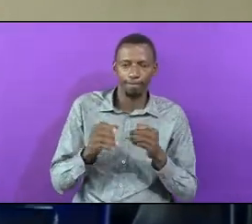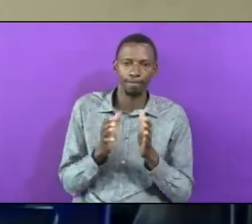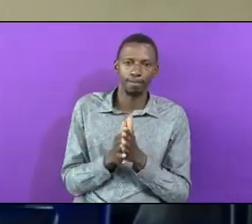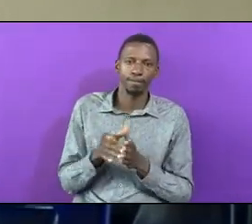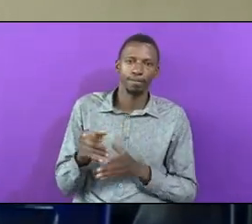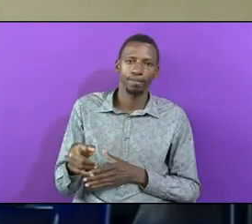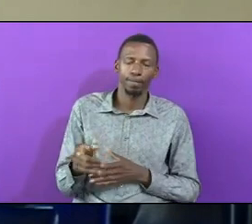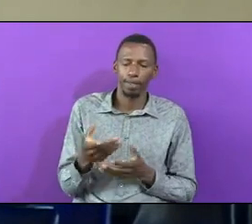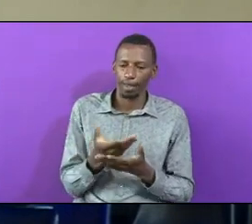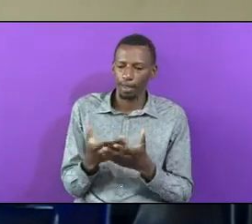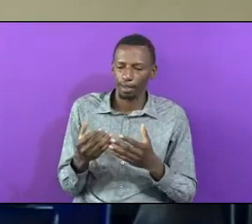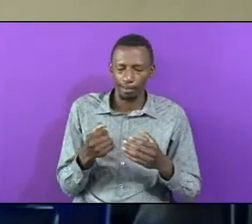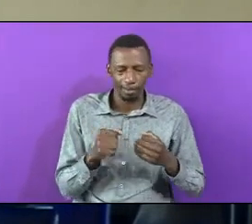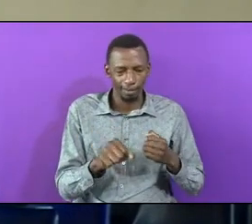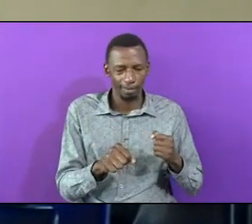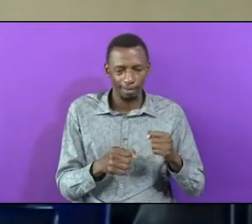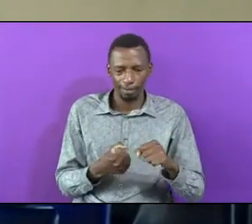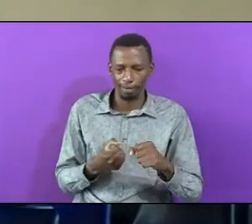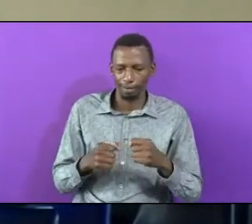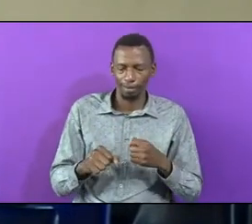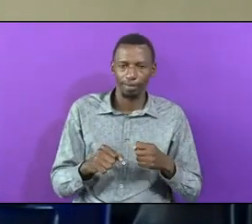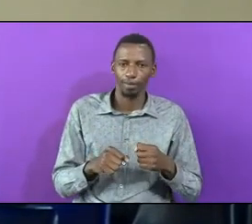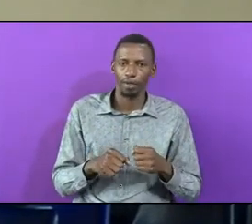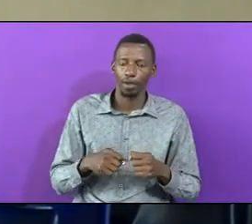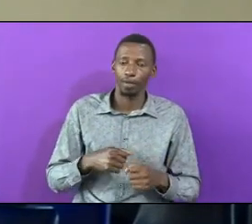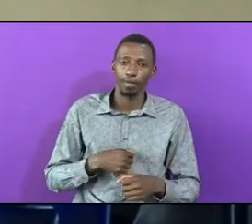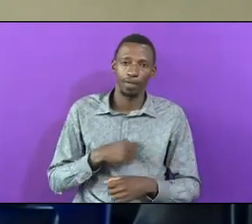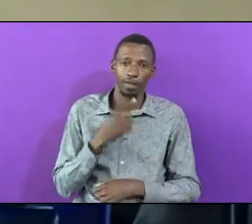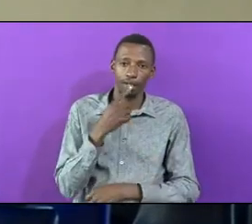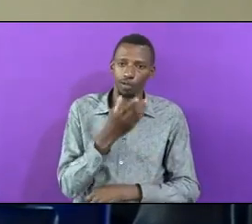And They Wrestle Let Me Tell You My Brothers And Sisters